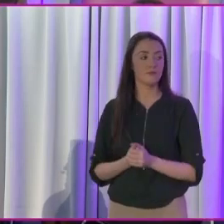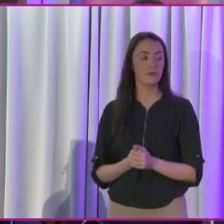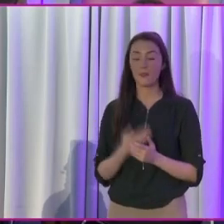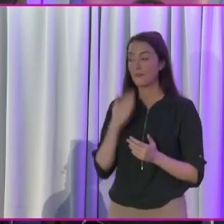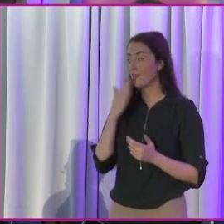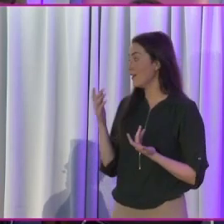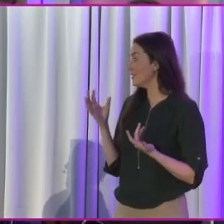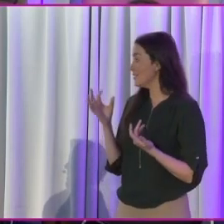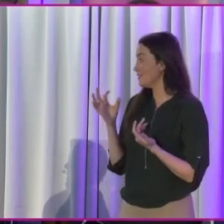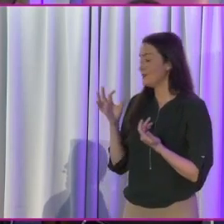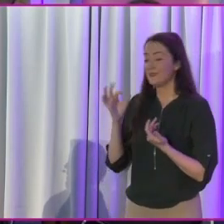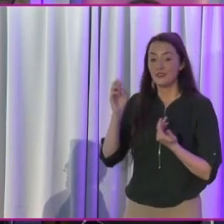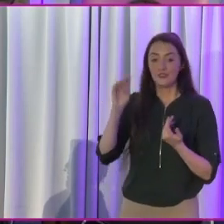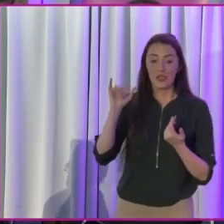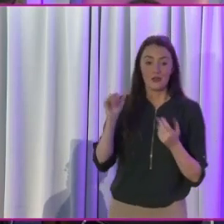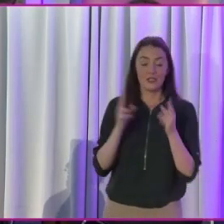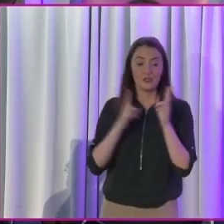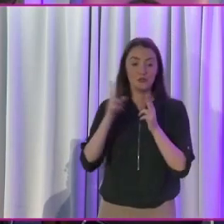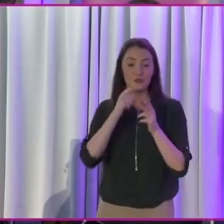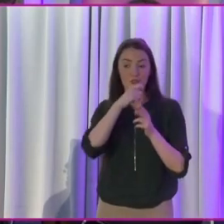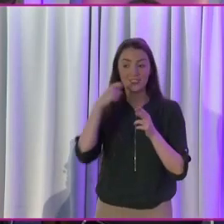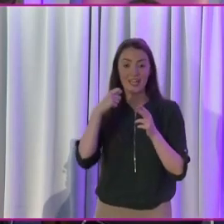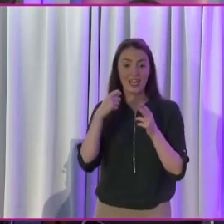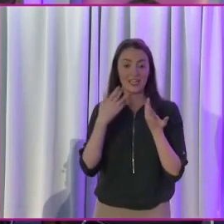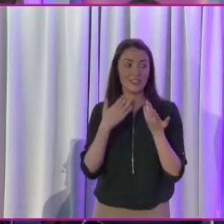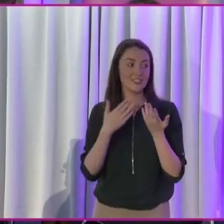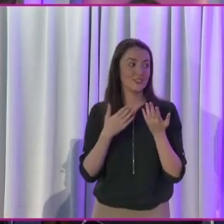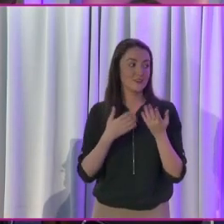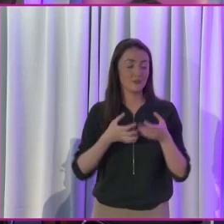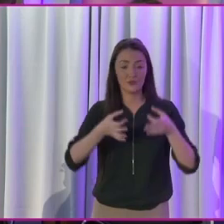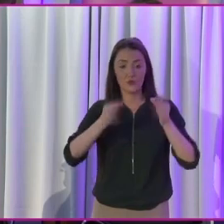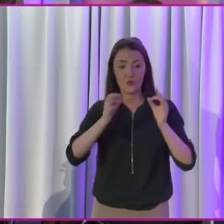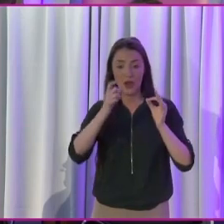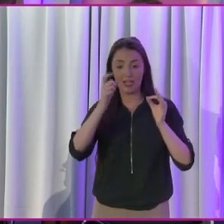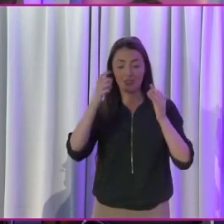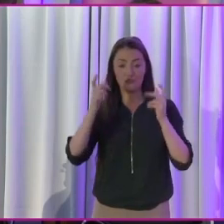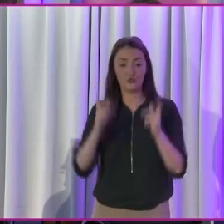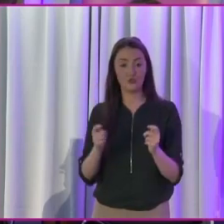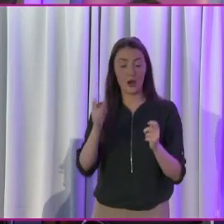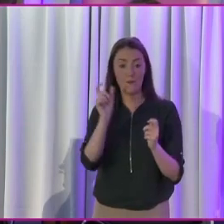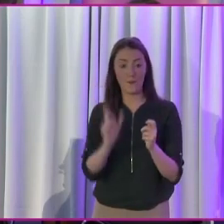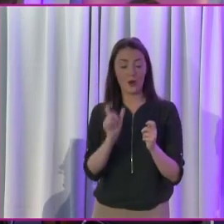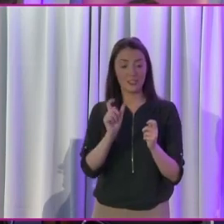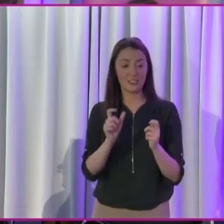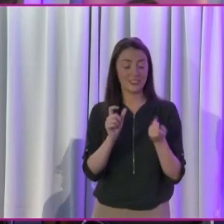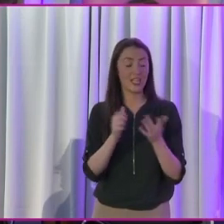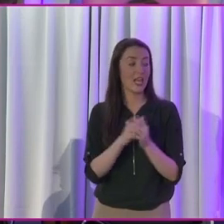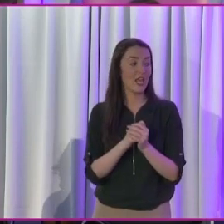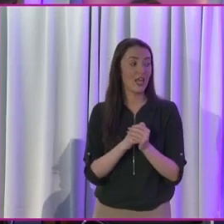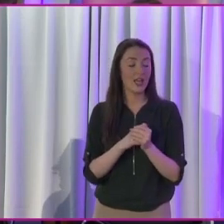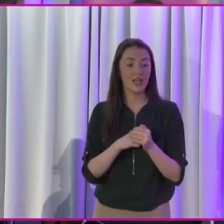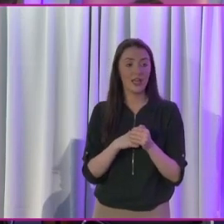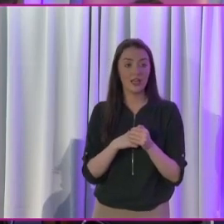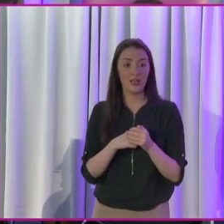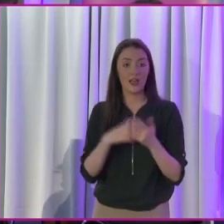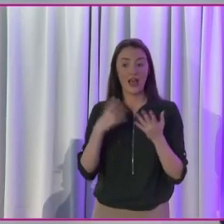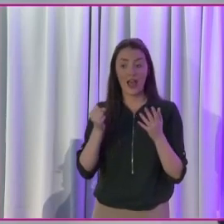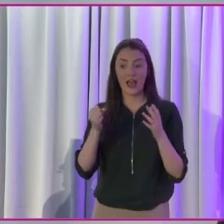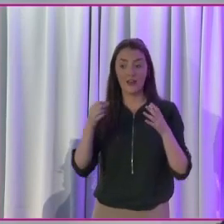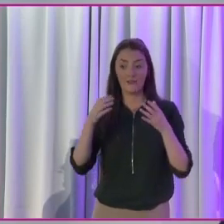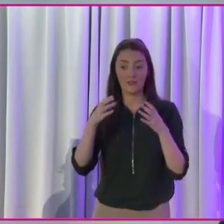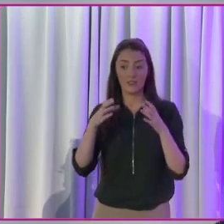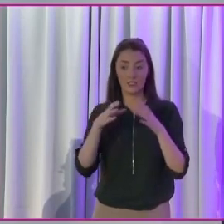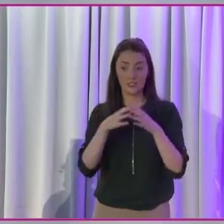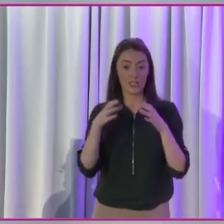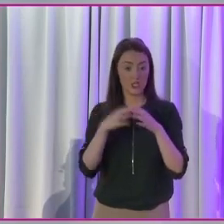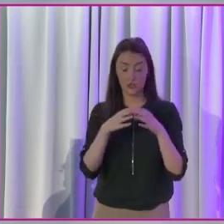Gerry, I should have also said, you're a fantastic Chair of Labour Disability and taken over from the brilliant Mick. And we do have sections, as